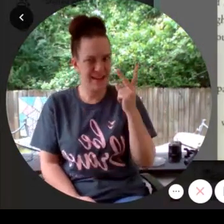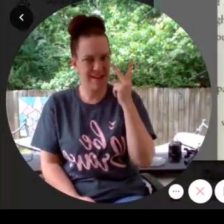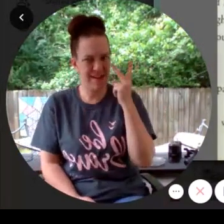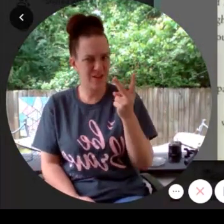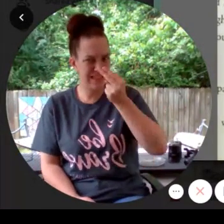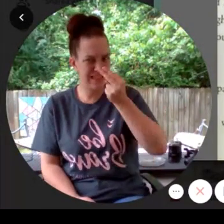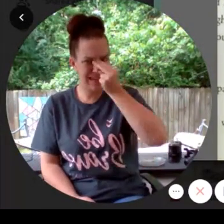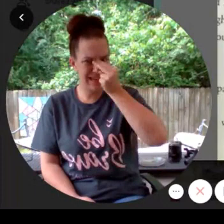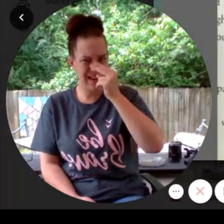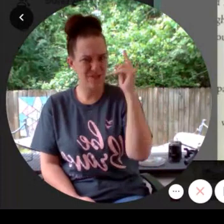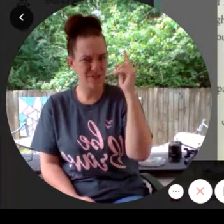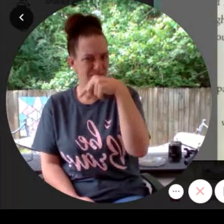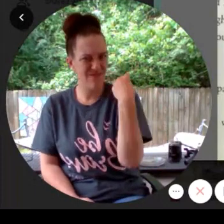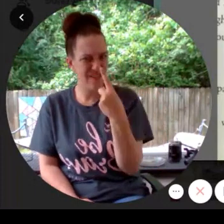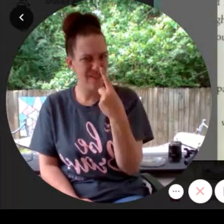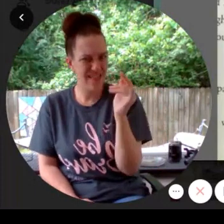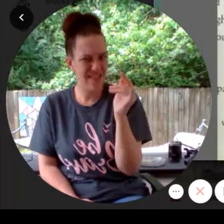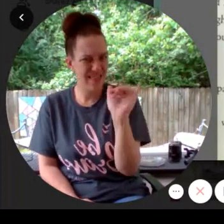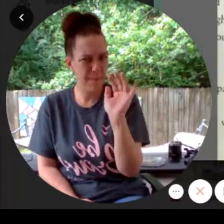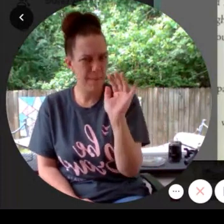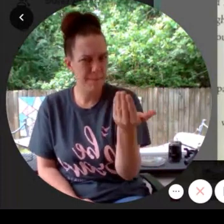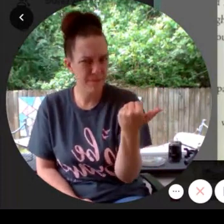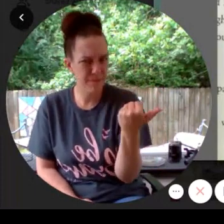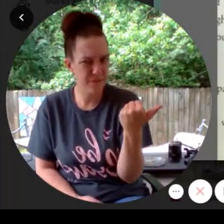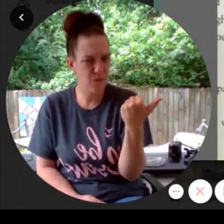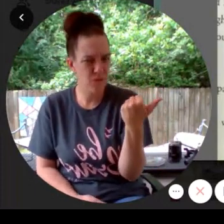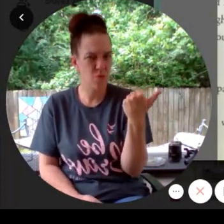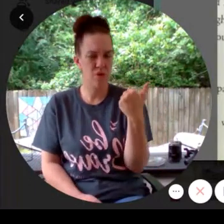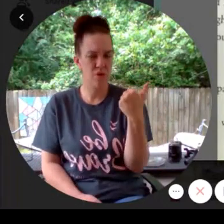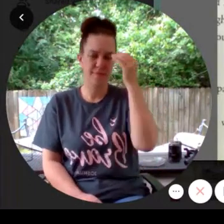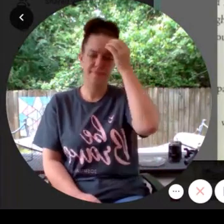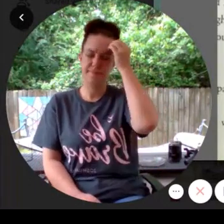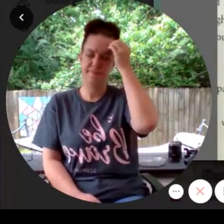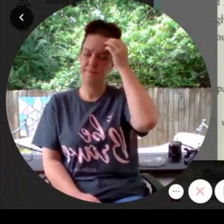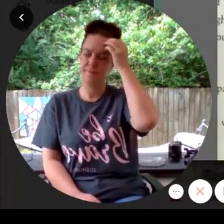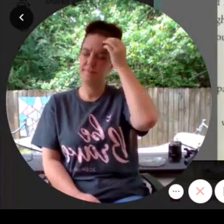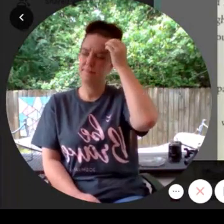make this face before this last week.